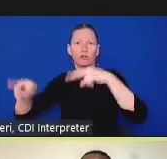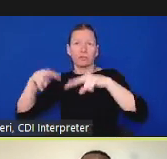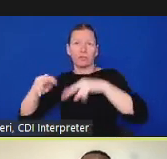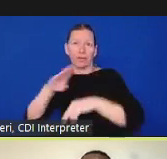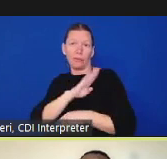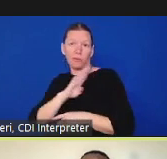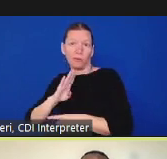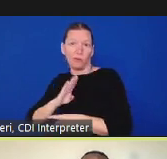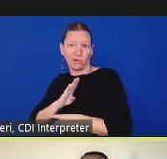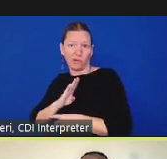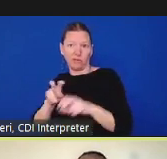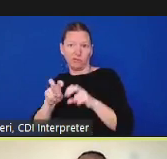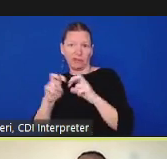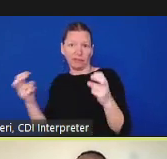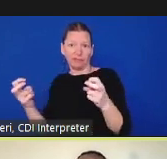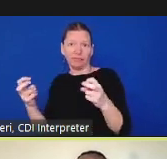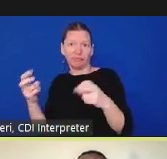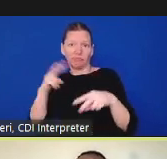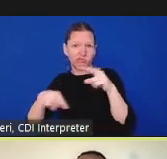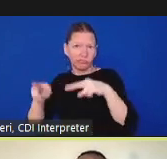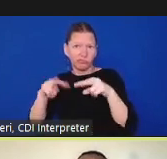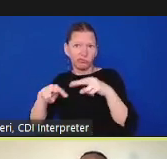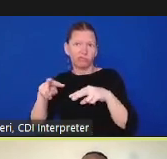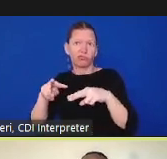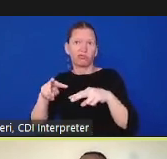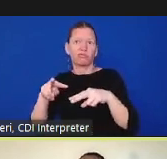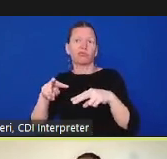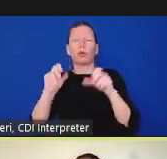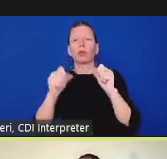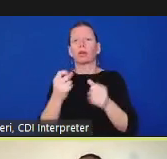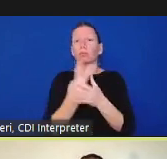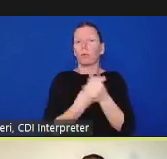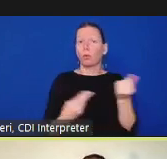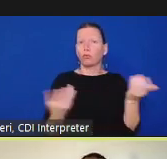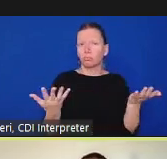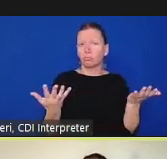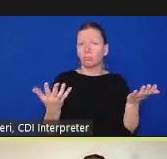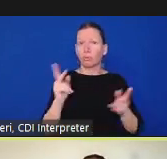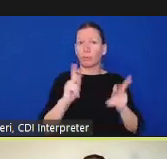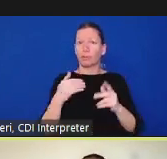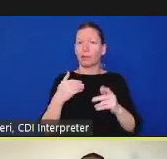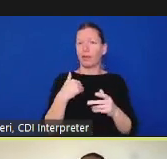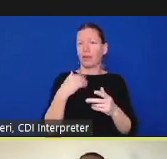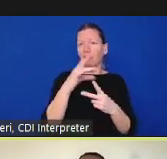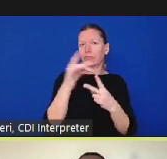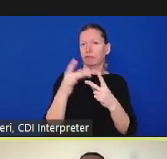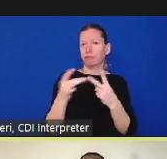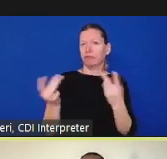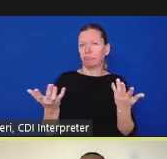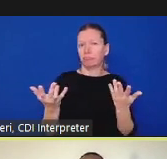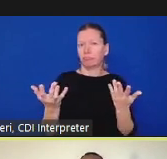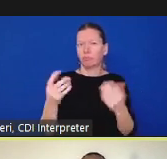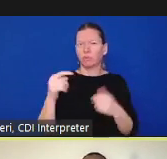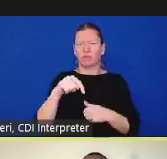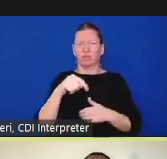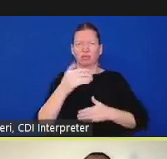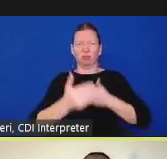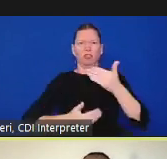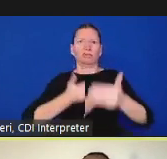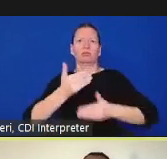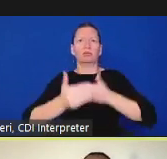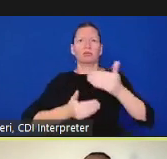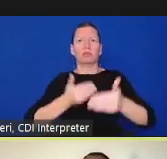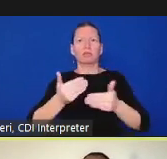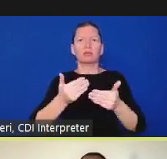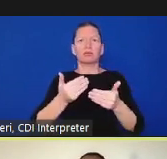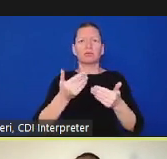can do both so that's one of the things that this process will lead to is considering and thinking about what is the best